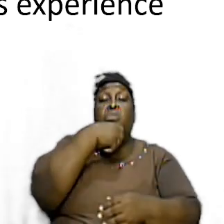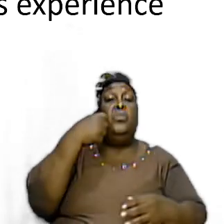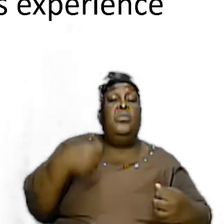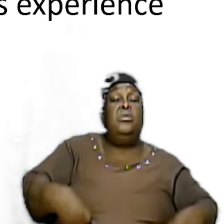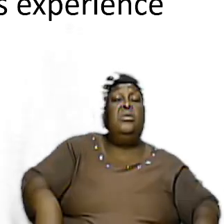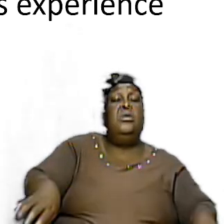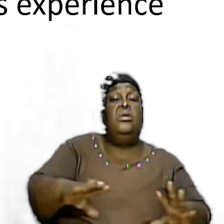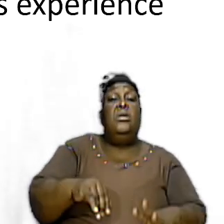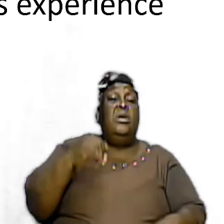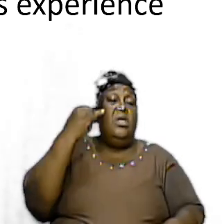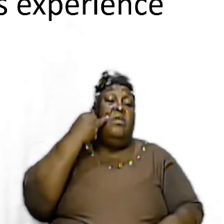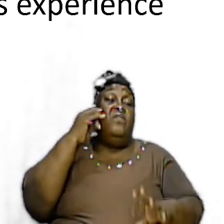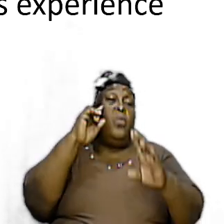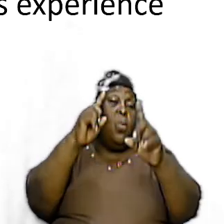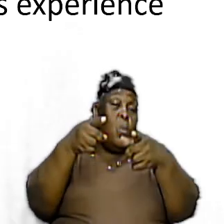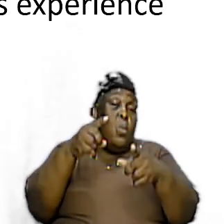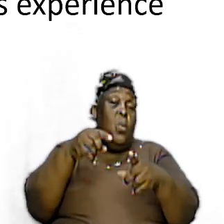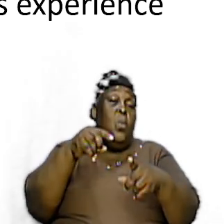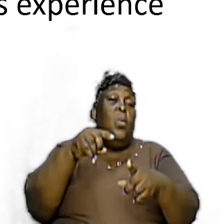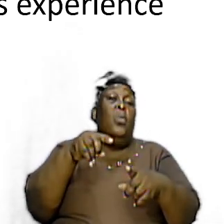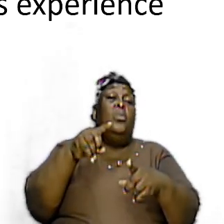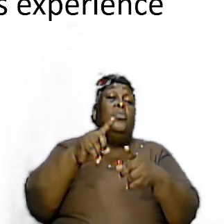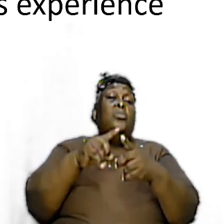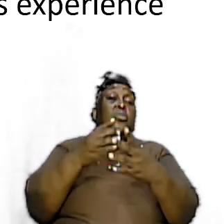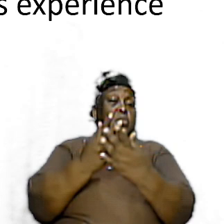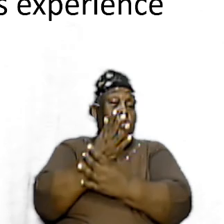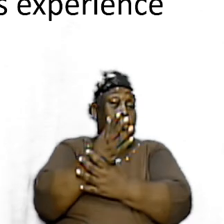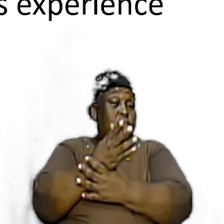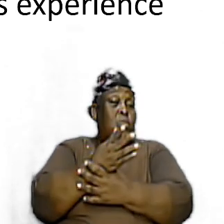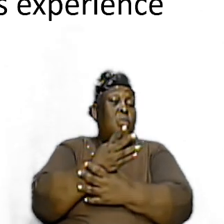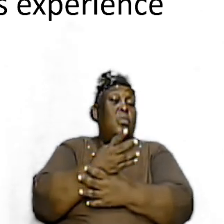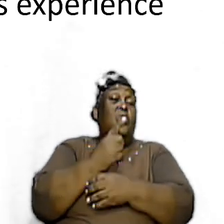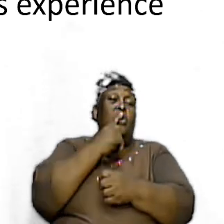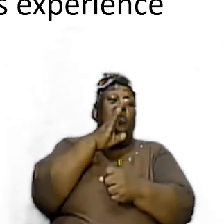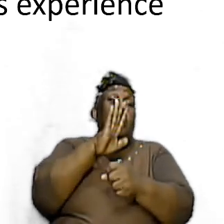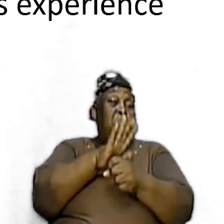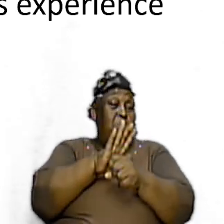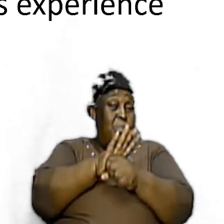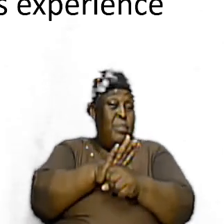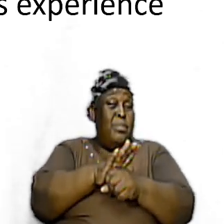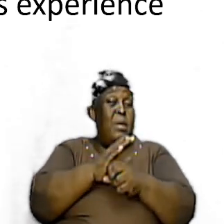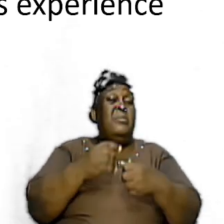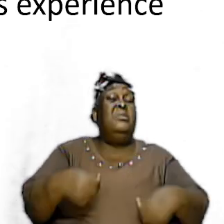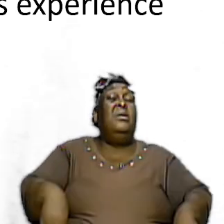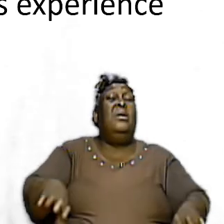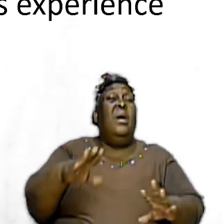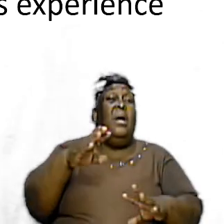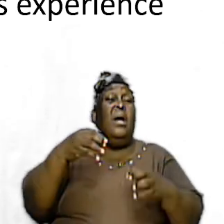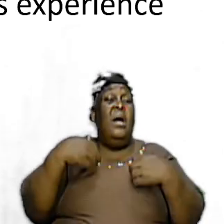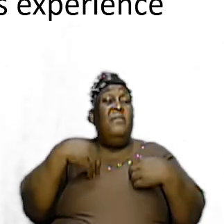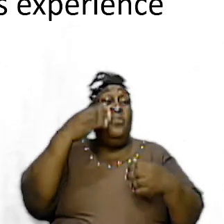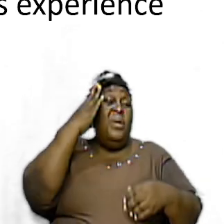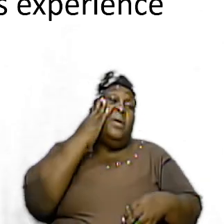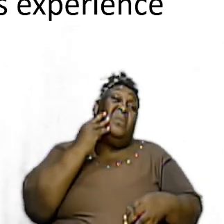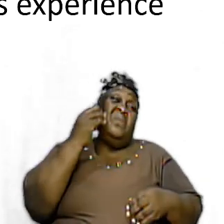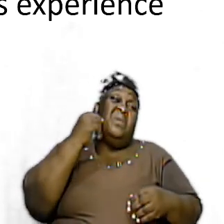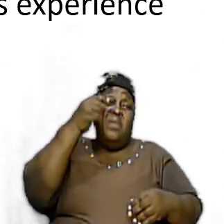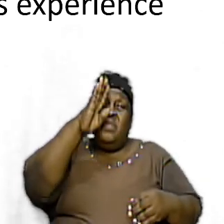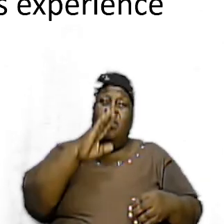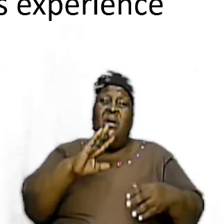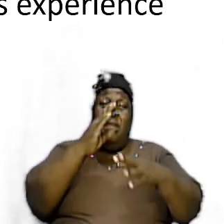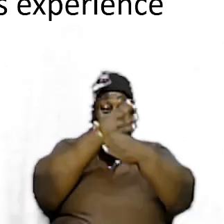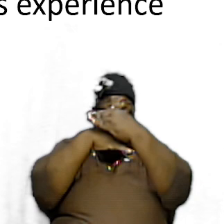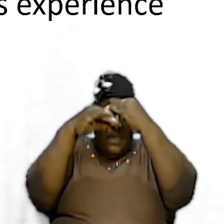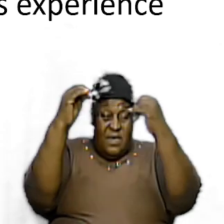the promised land they had to know what God brought them through they had to experience the God of heaven working on their